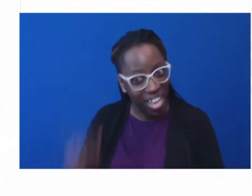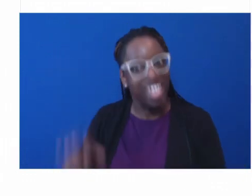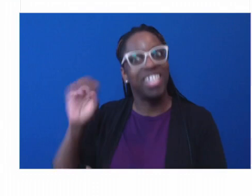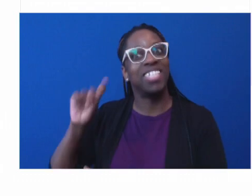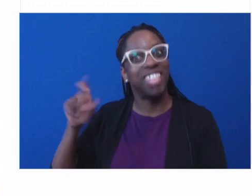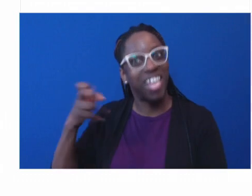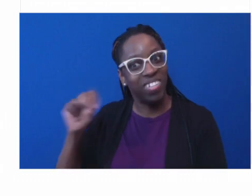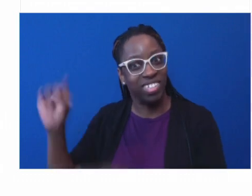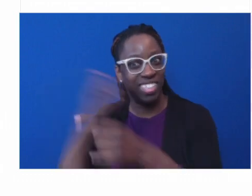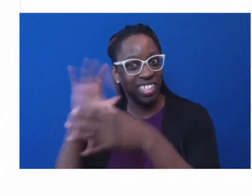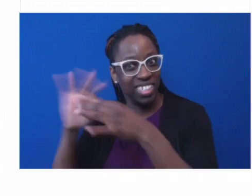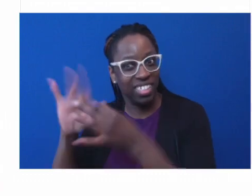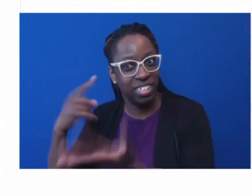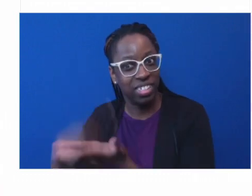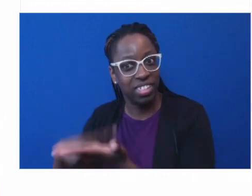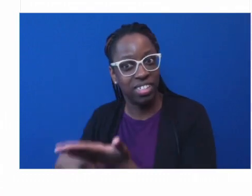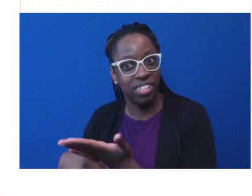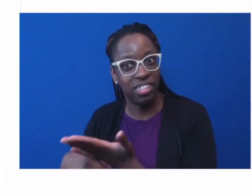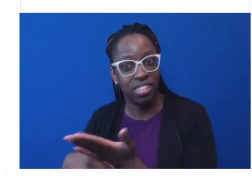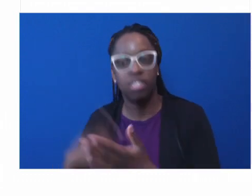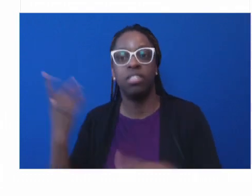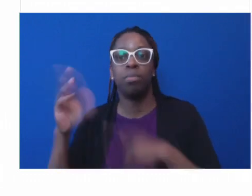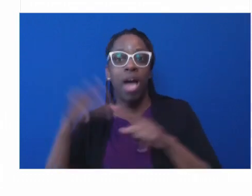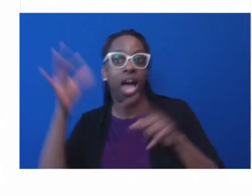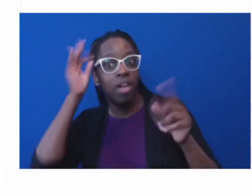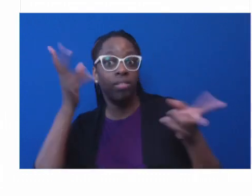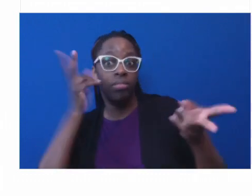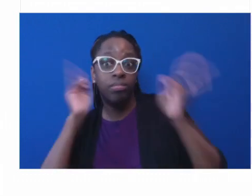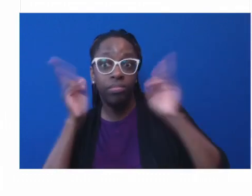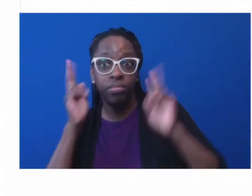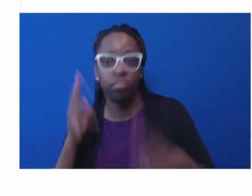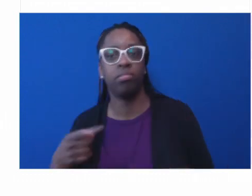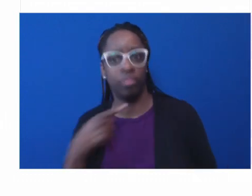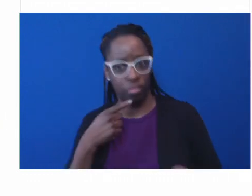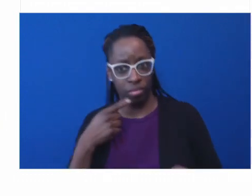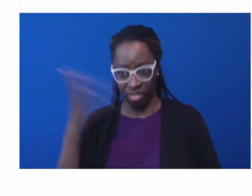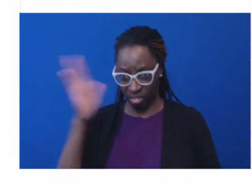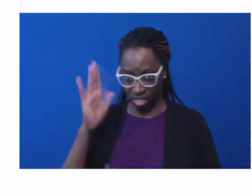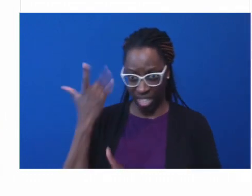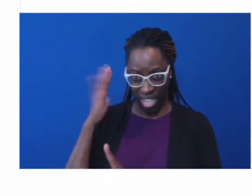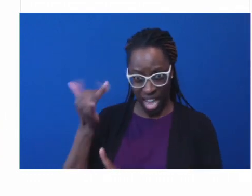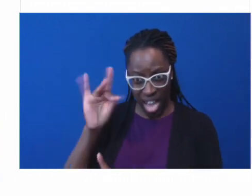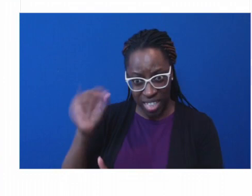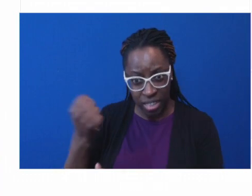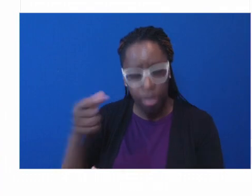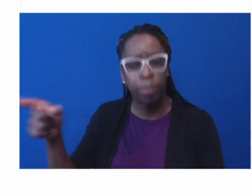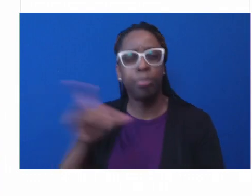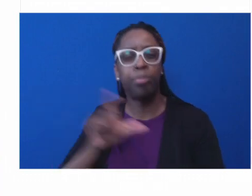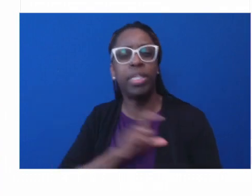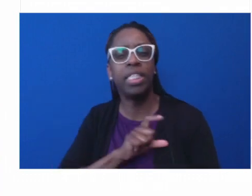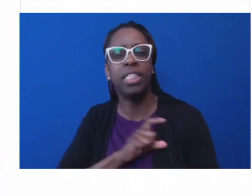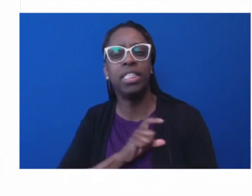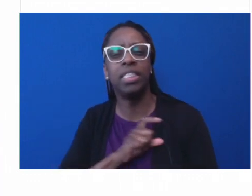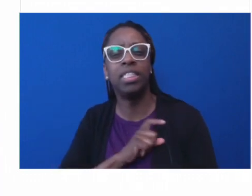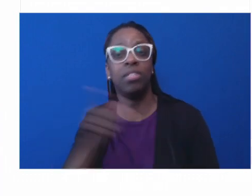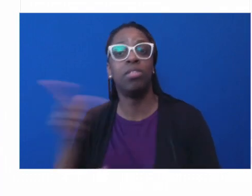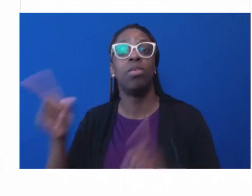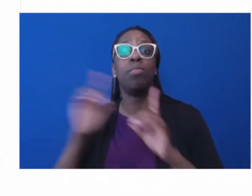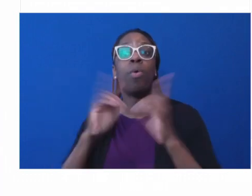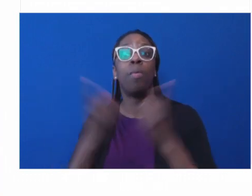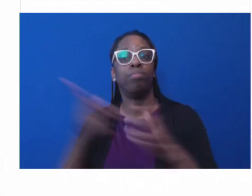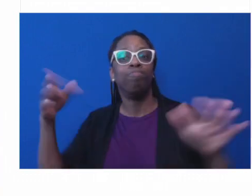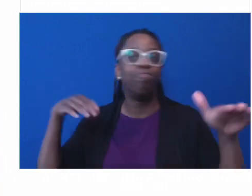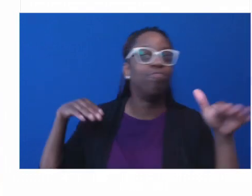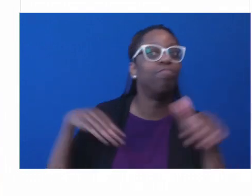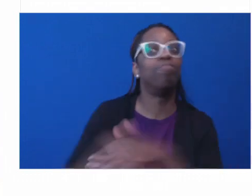police department came to them and said, we want to help women who suffer domestic abuse. Can we train you to look